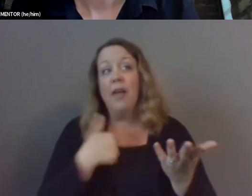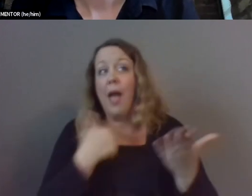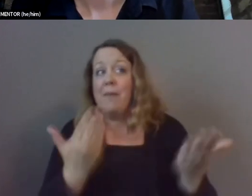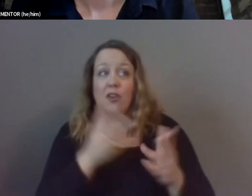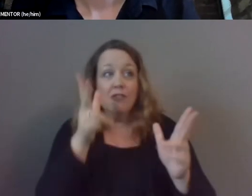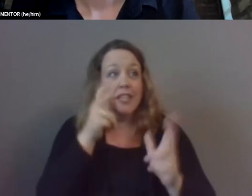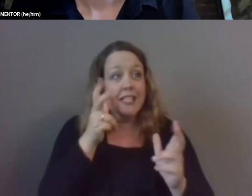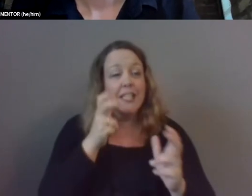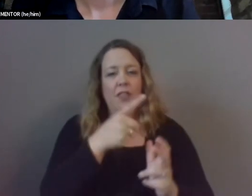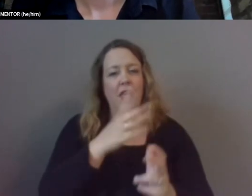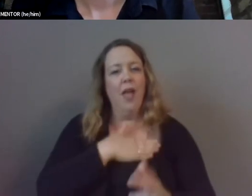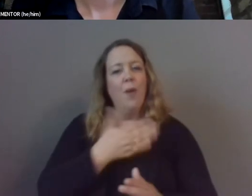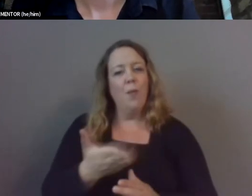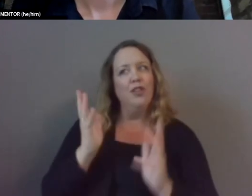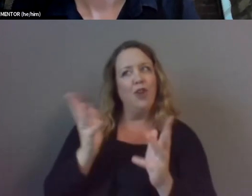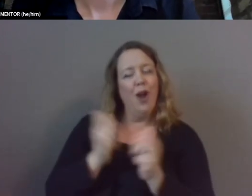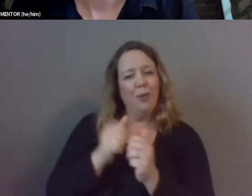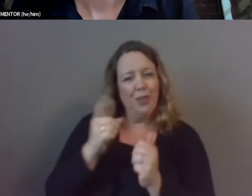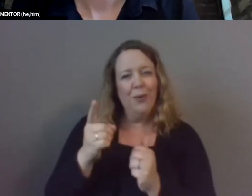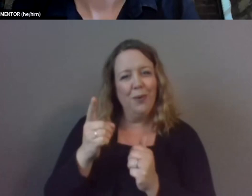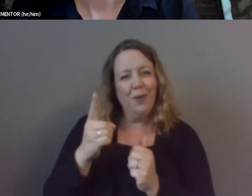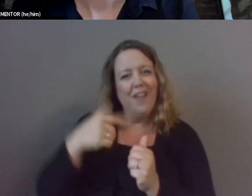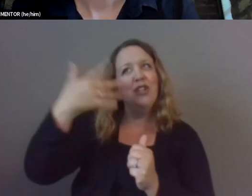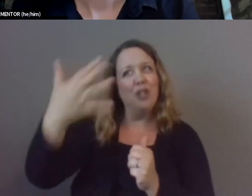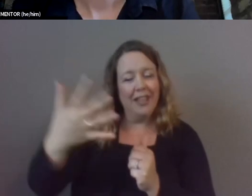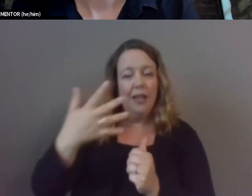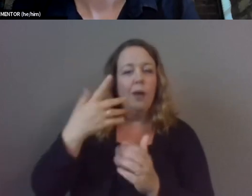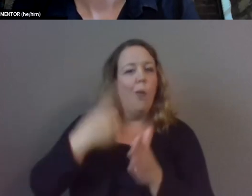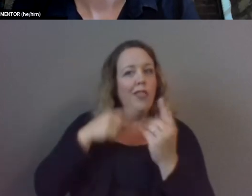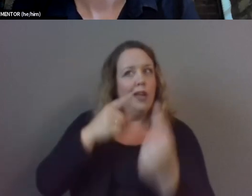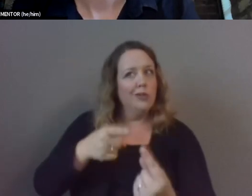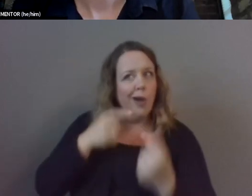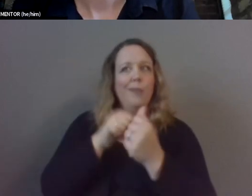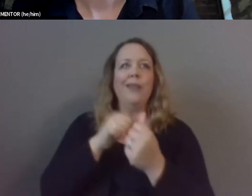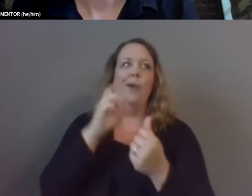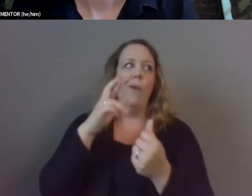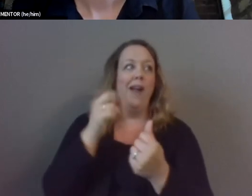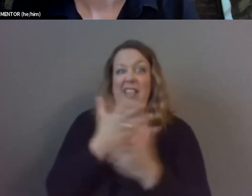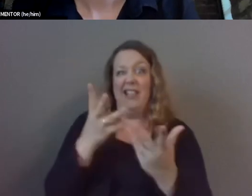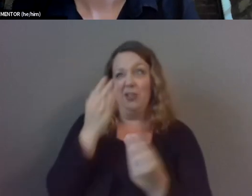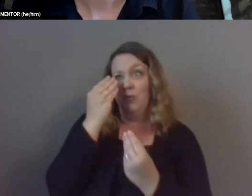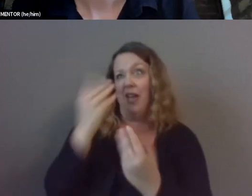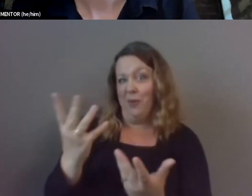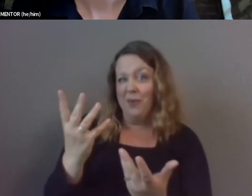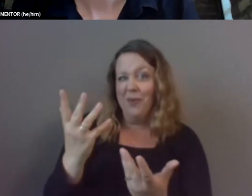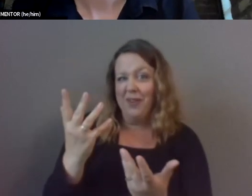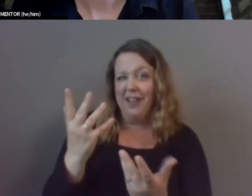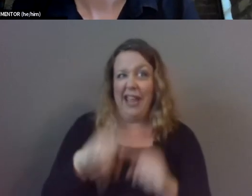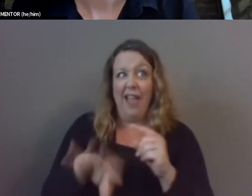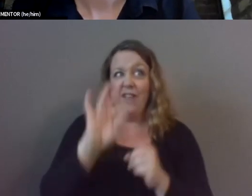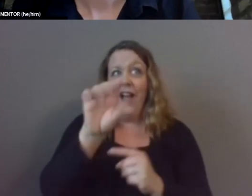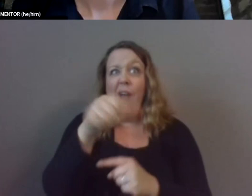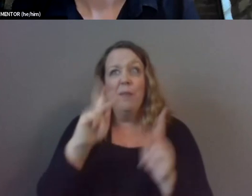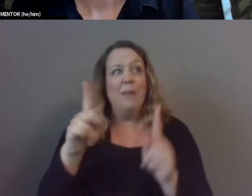talk to you eventually about what they're having trouble with or anything that they just want to tell you and they and they can't find anyone else to tell